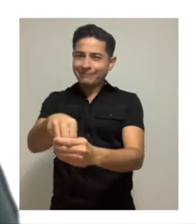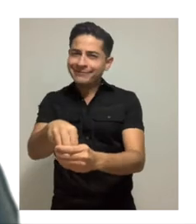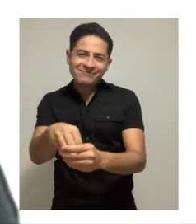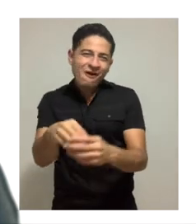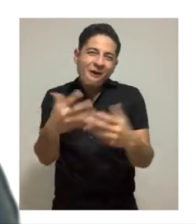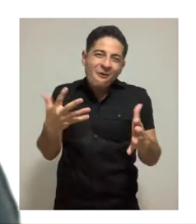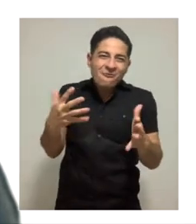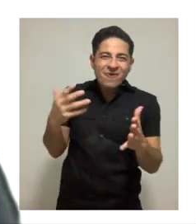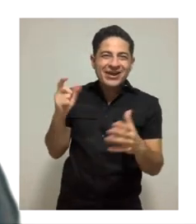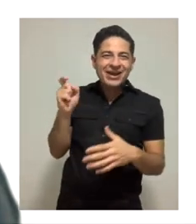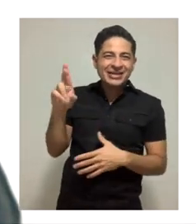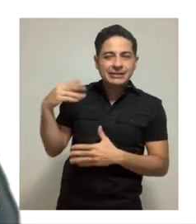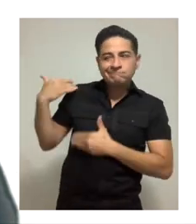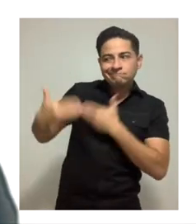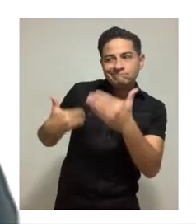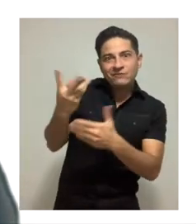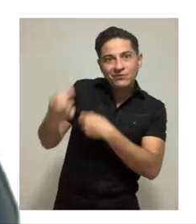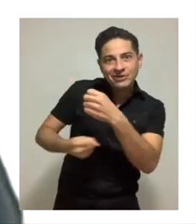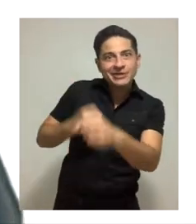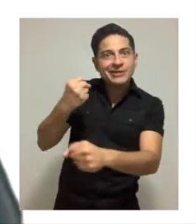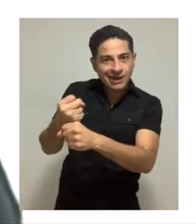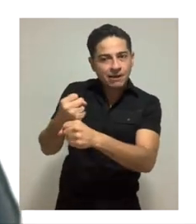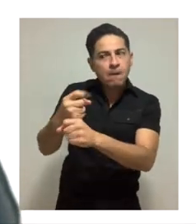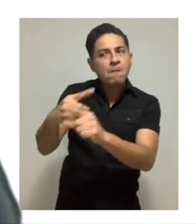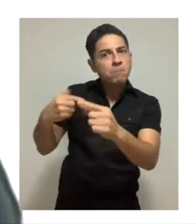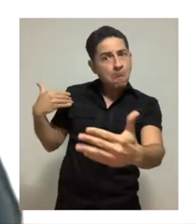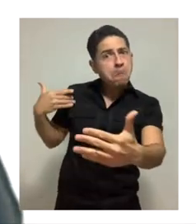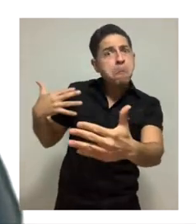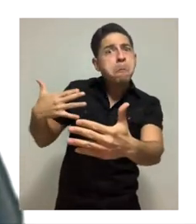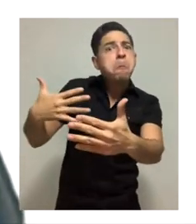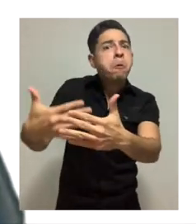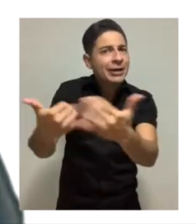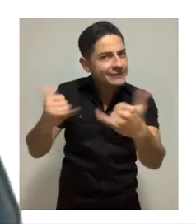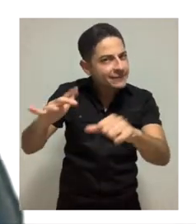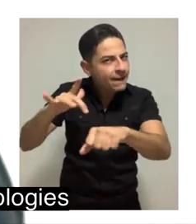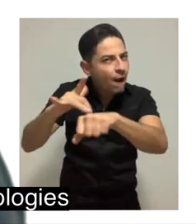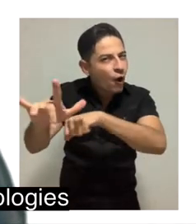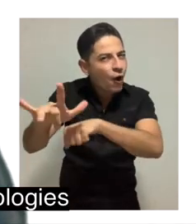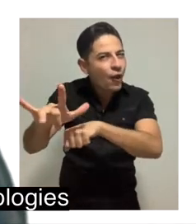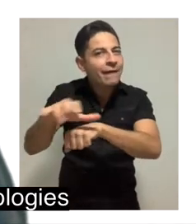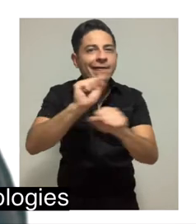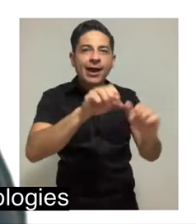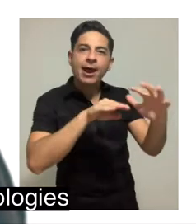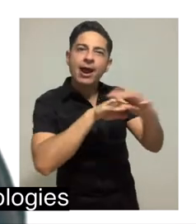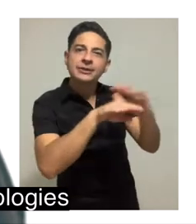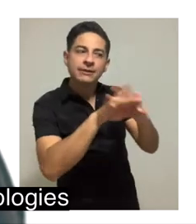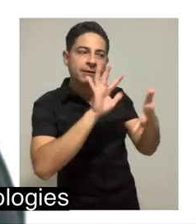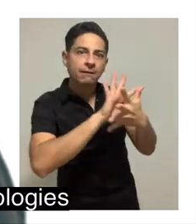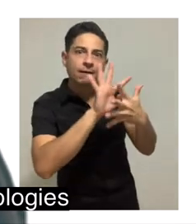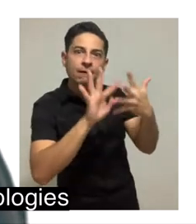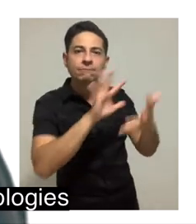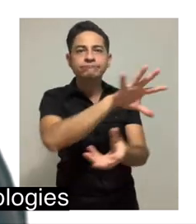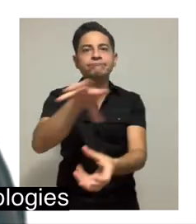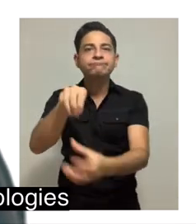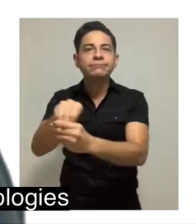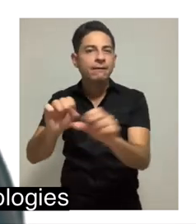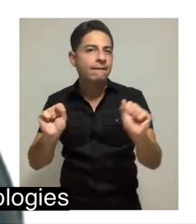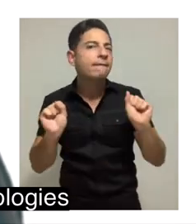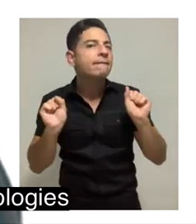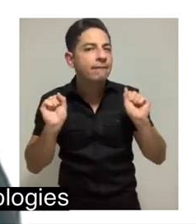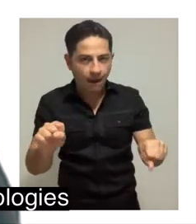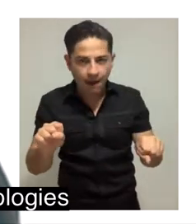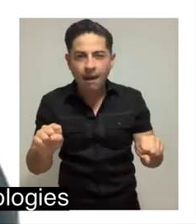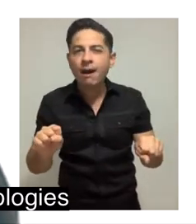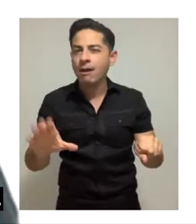has been around for a few years. So the time for forethought may have passed. But I say we got a very good start on making